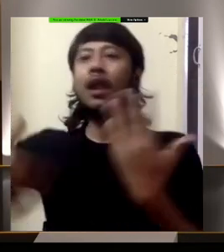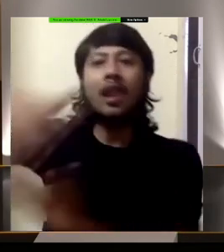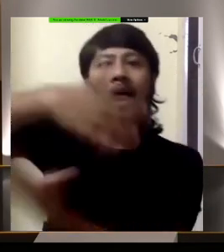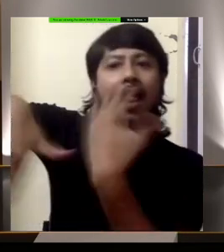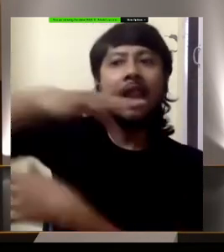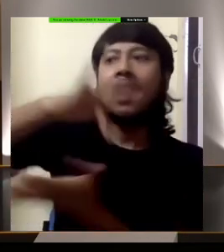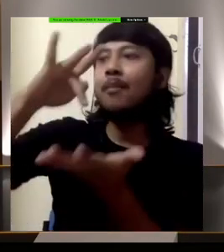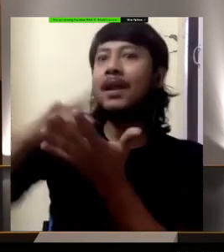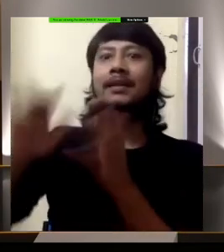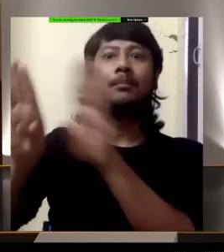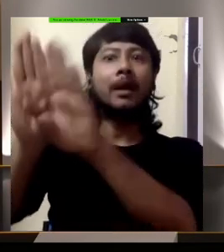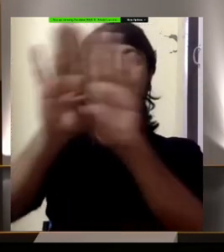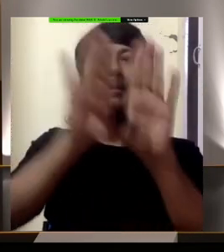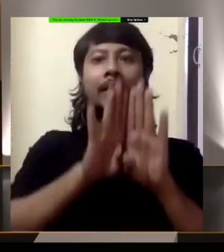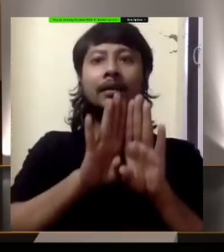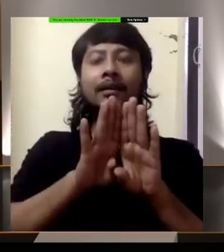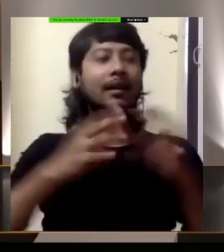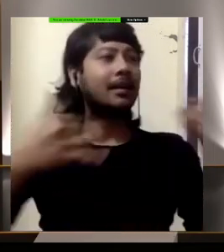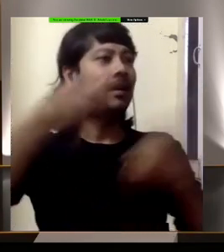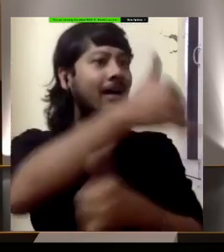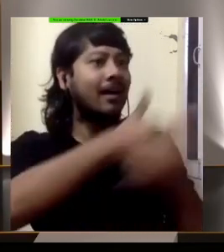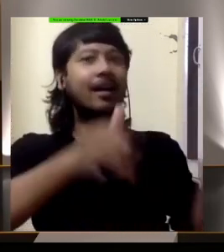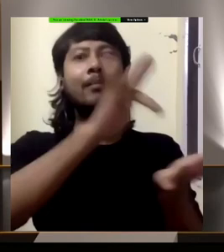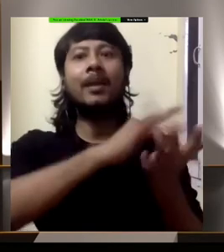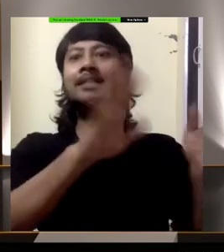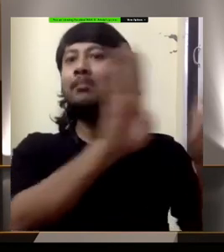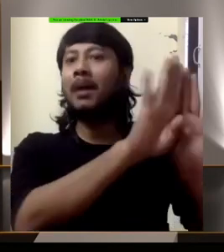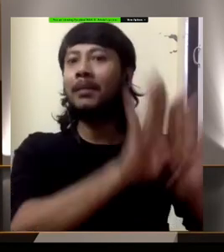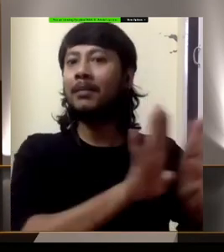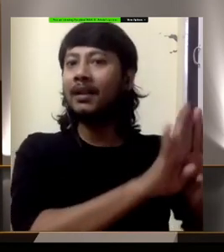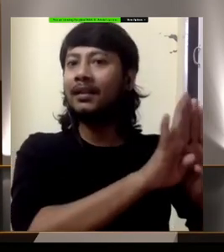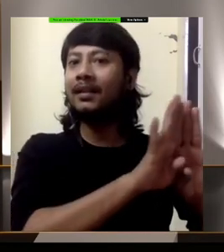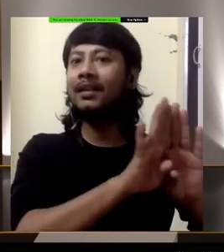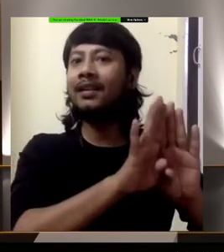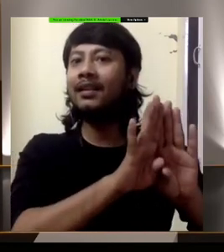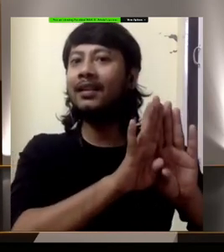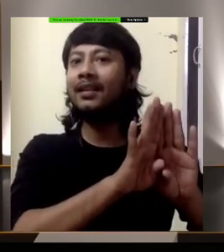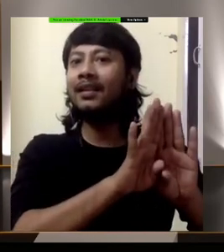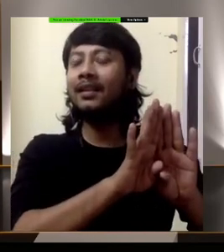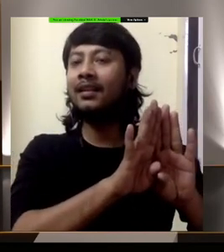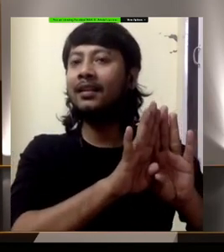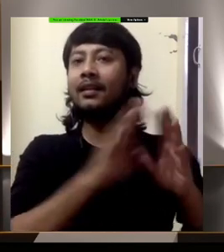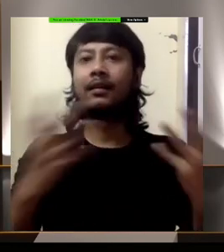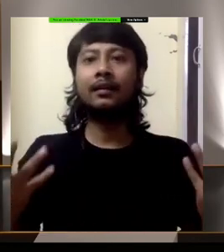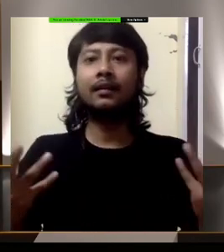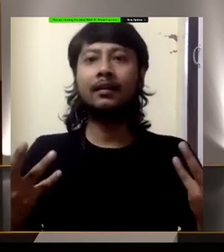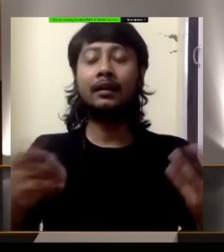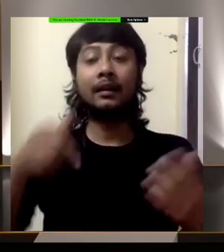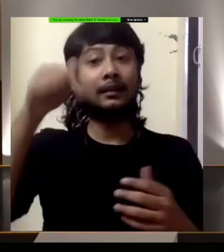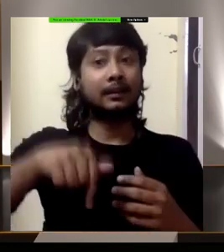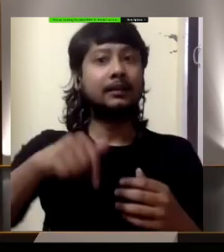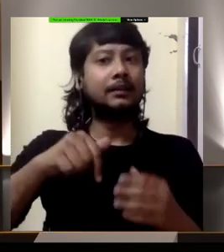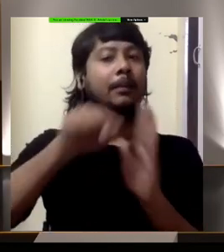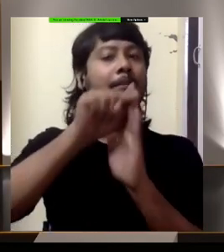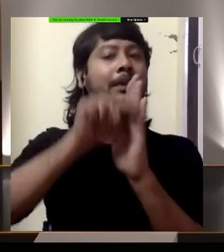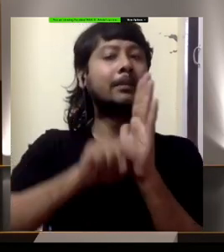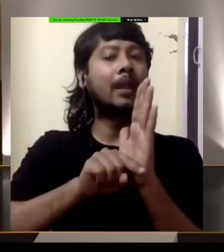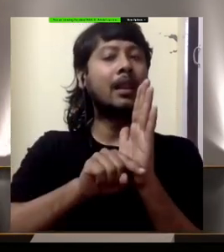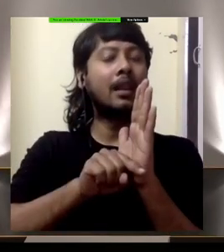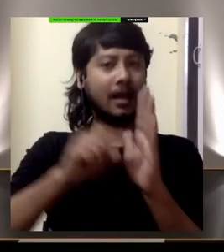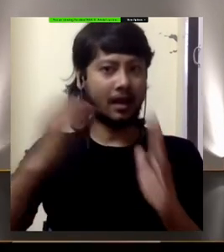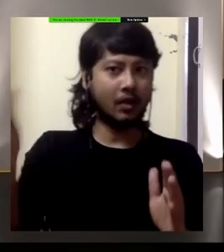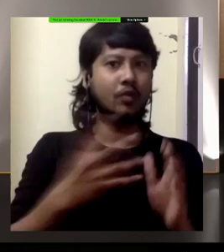and loss of play. And this is where the principles of anthroposophy need to be